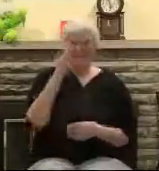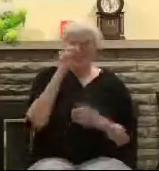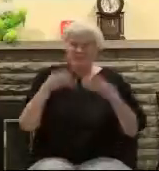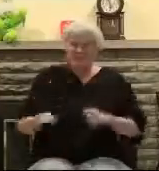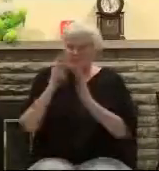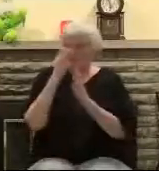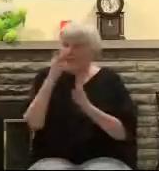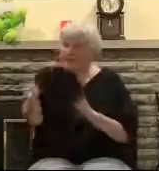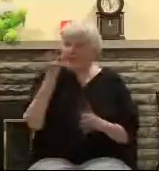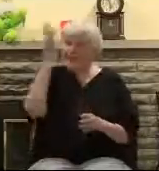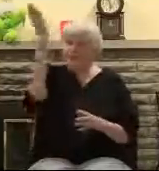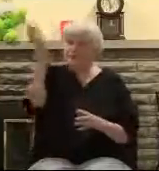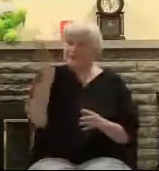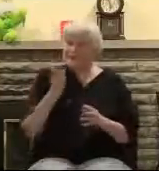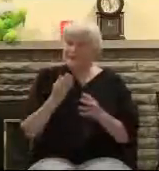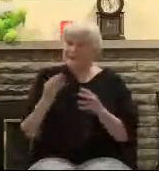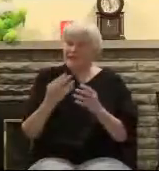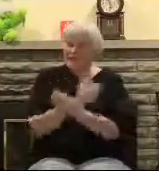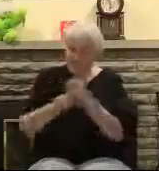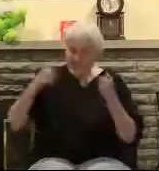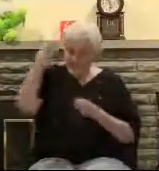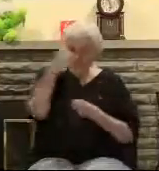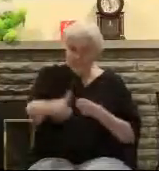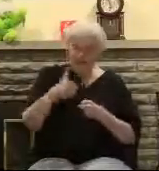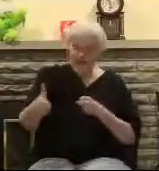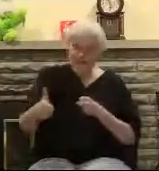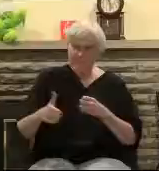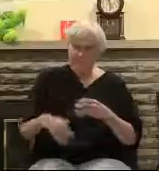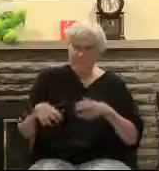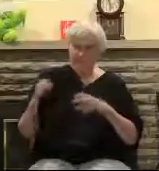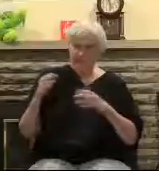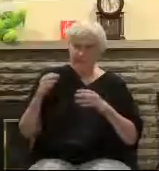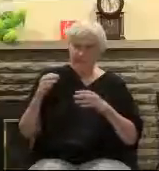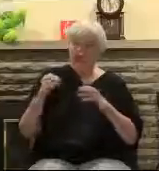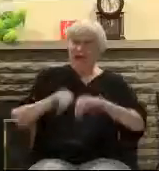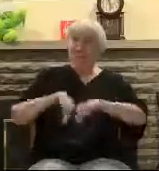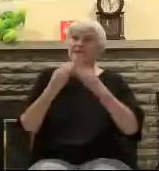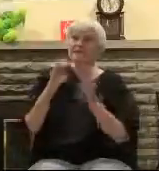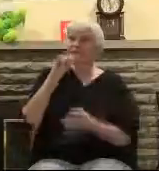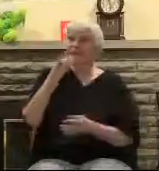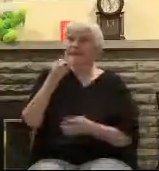others. Let's see him save himself. How? A thousand years before Jesus was born, how did they know that was going to happen?